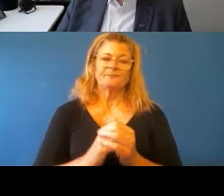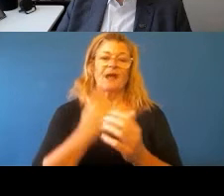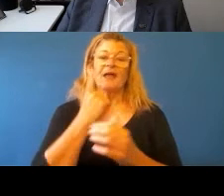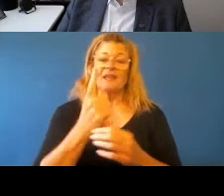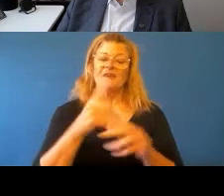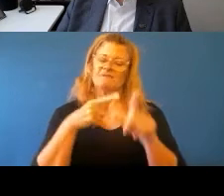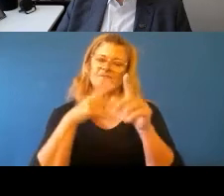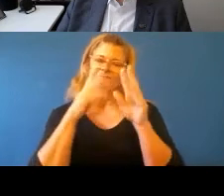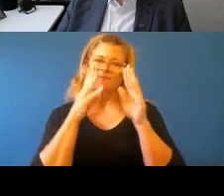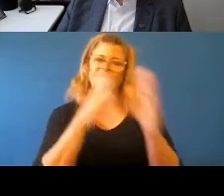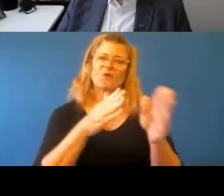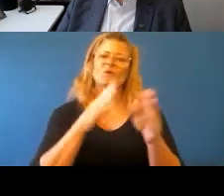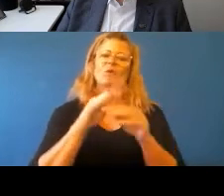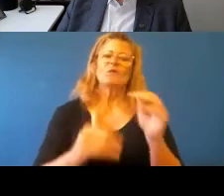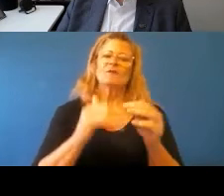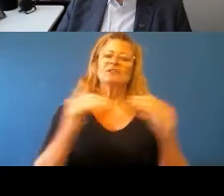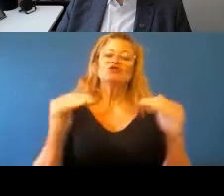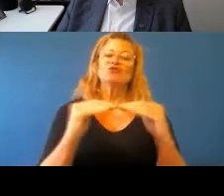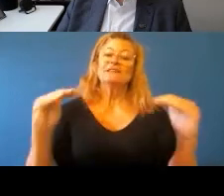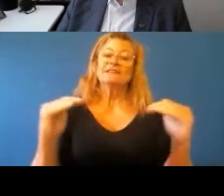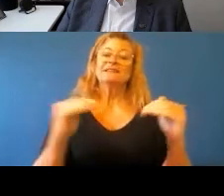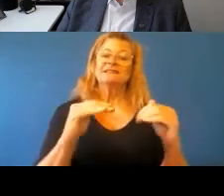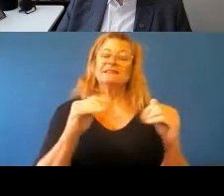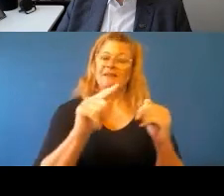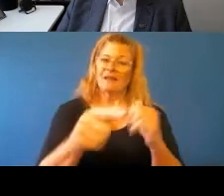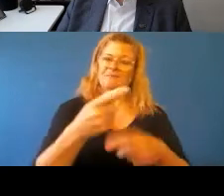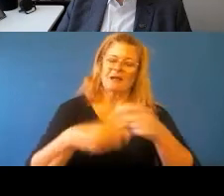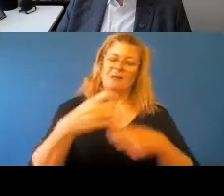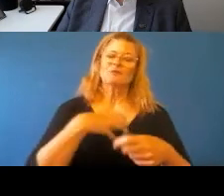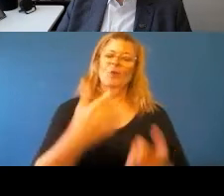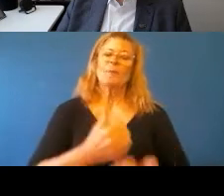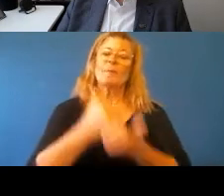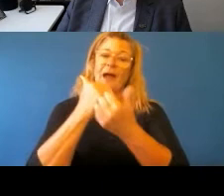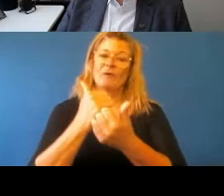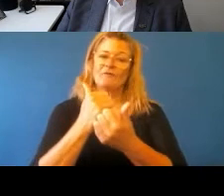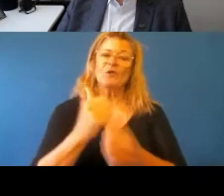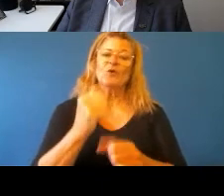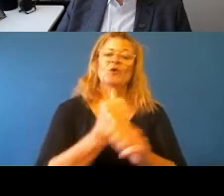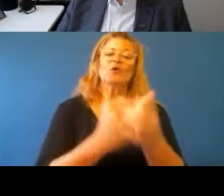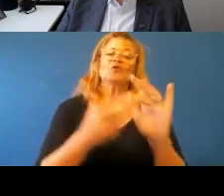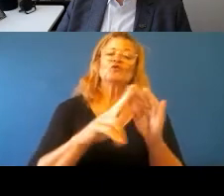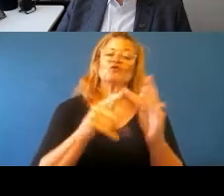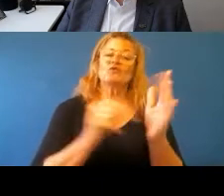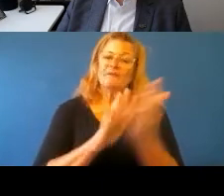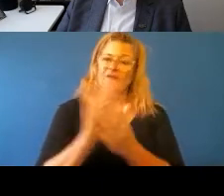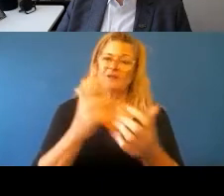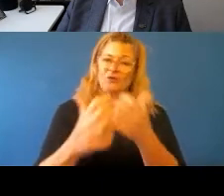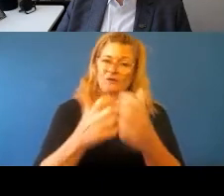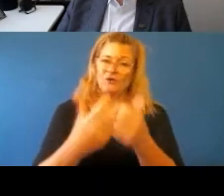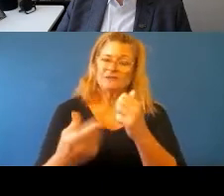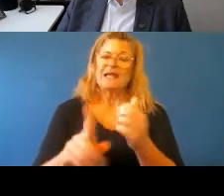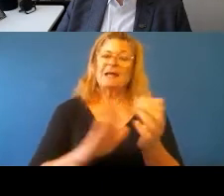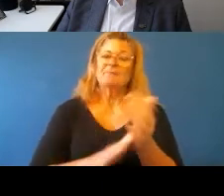powerfully underscored now by this benchmarking work that has come out of Griffith University and the Murray-Darling Basin Authority that really shows